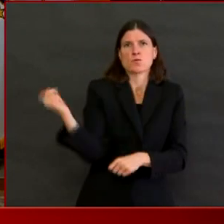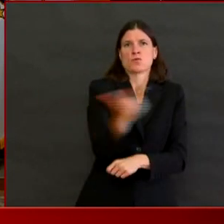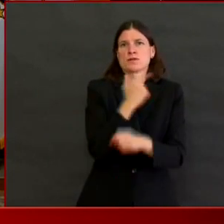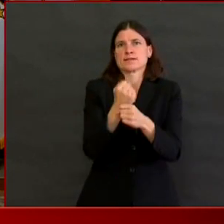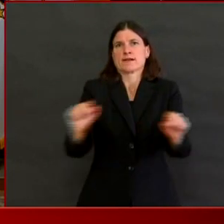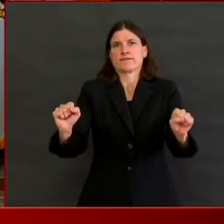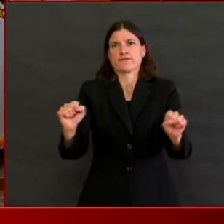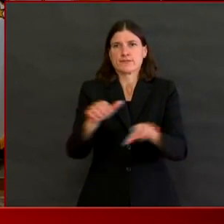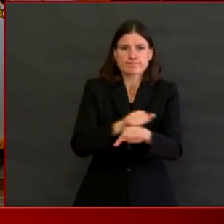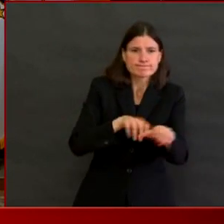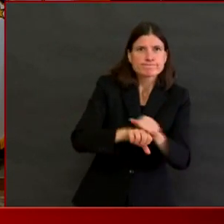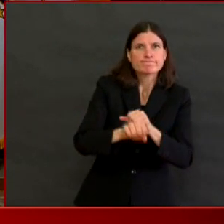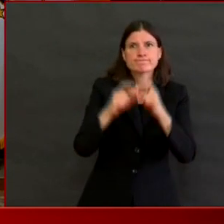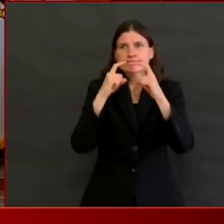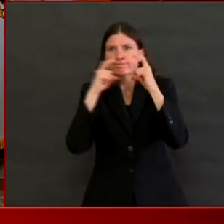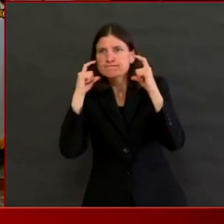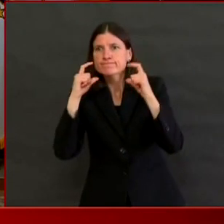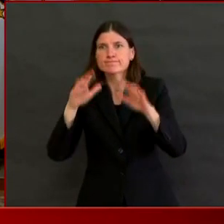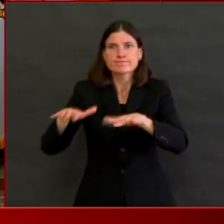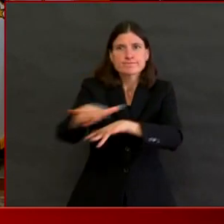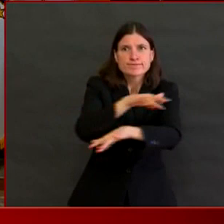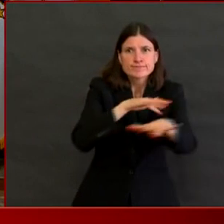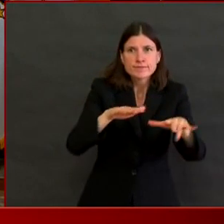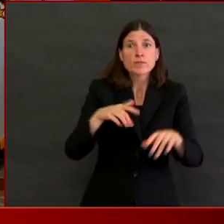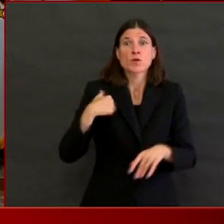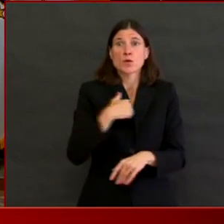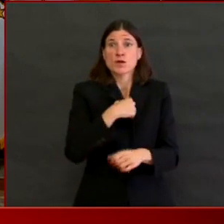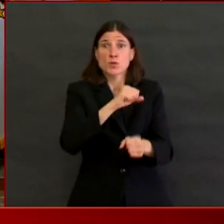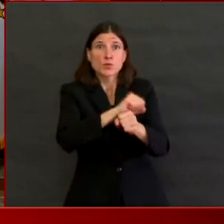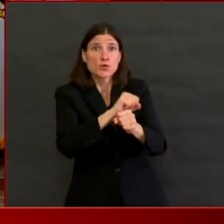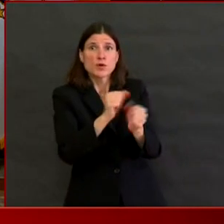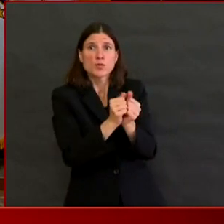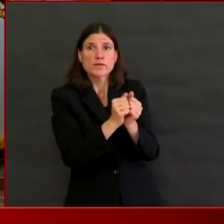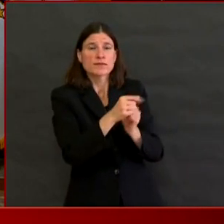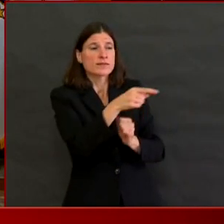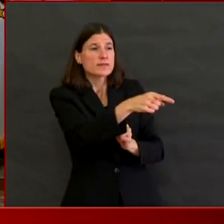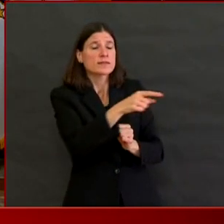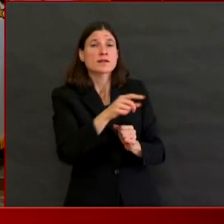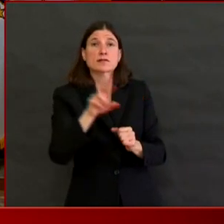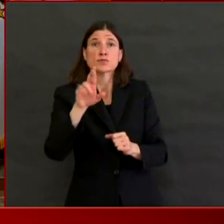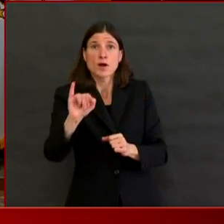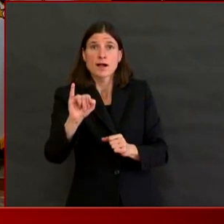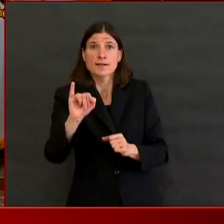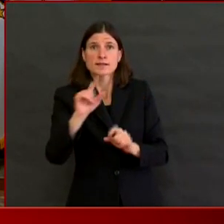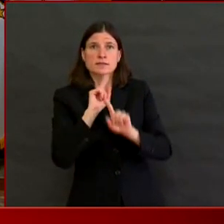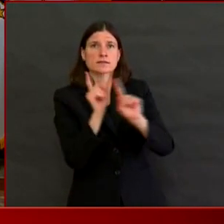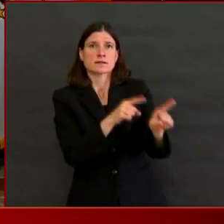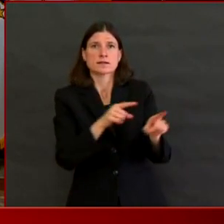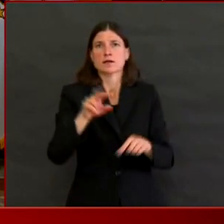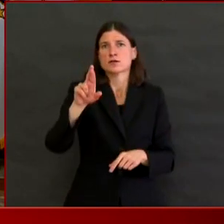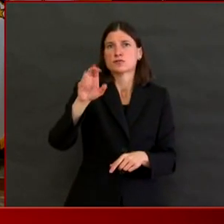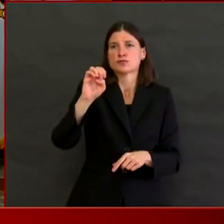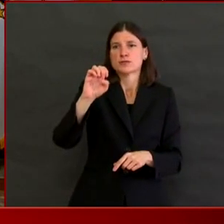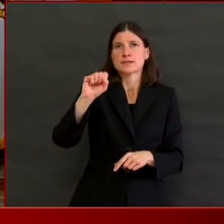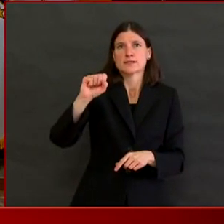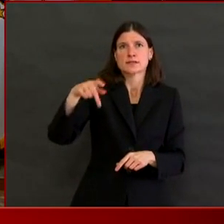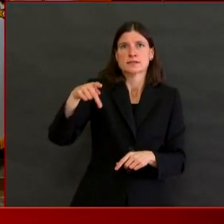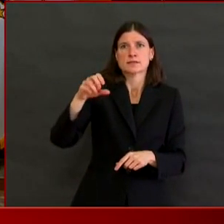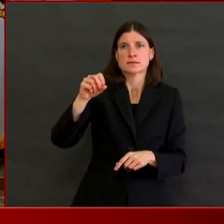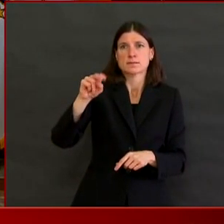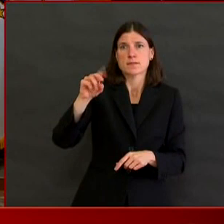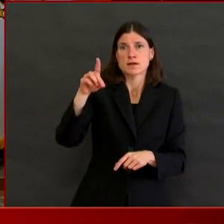with the staffing that's needed. People in nursing homes are some of our most physically and medically